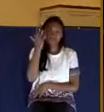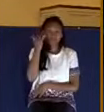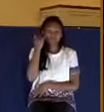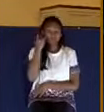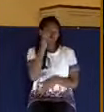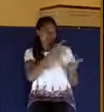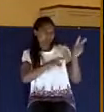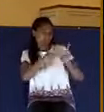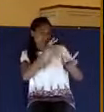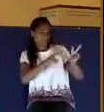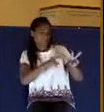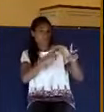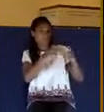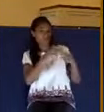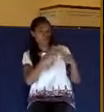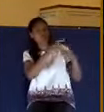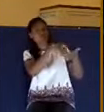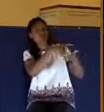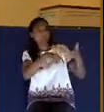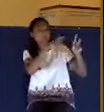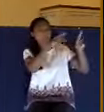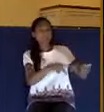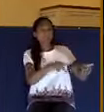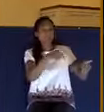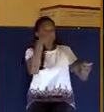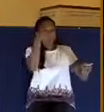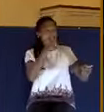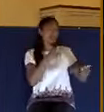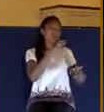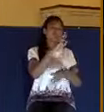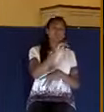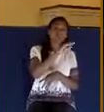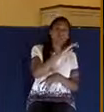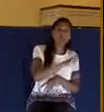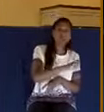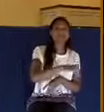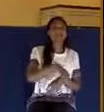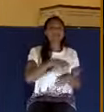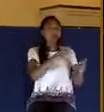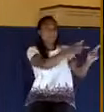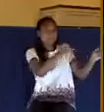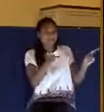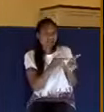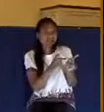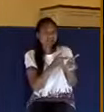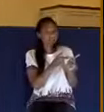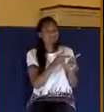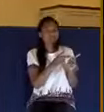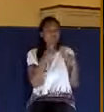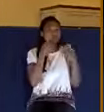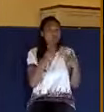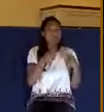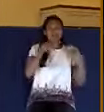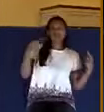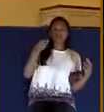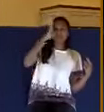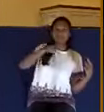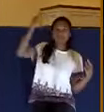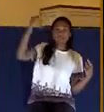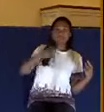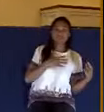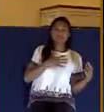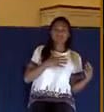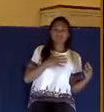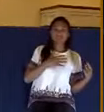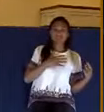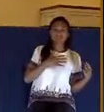of their race or their face or their place, you sin against God's grace. Now, this is what James